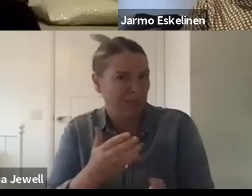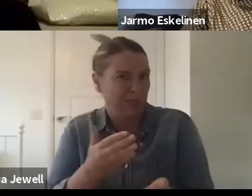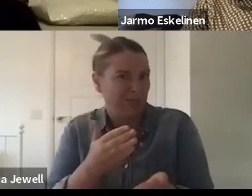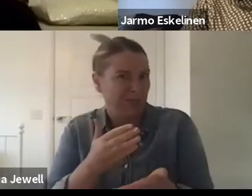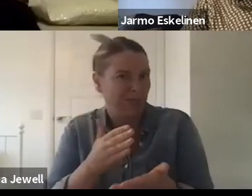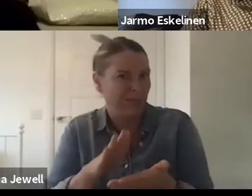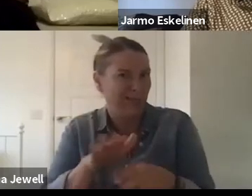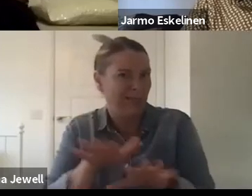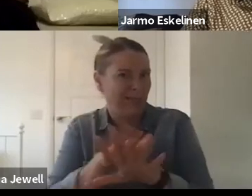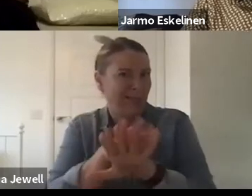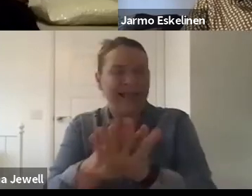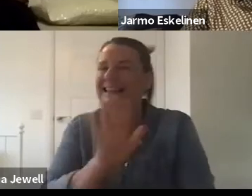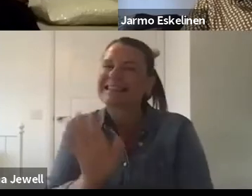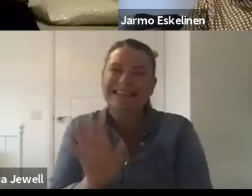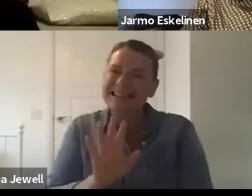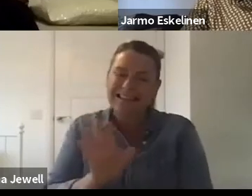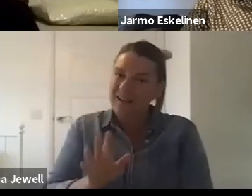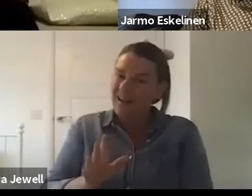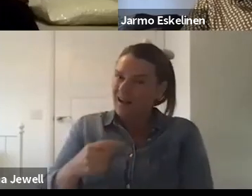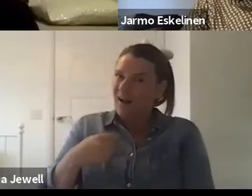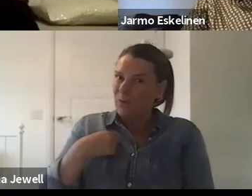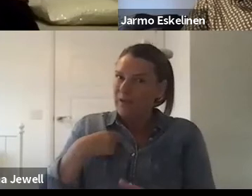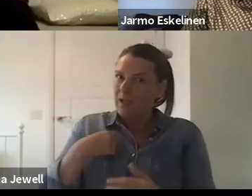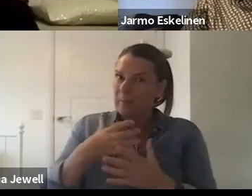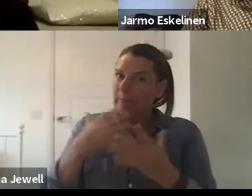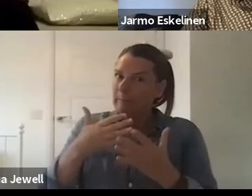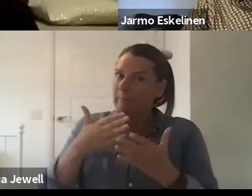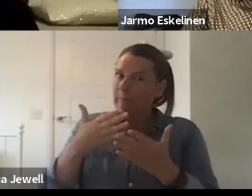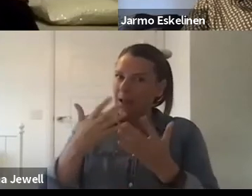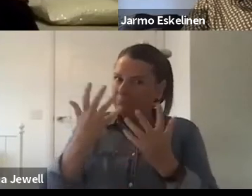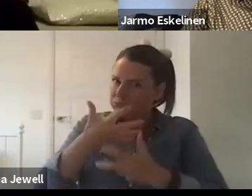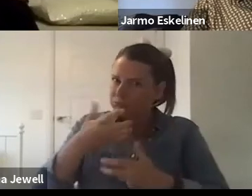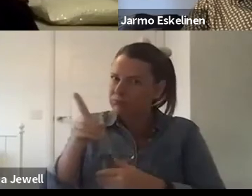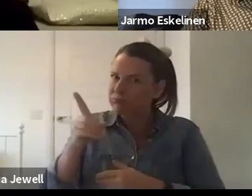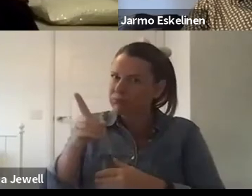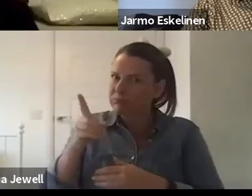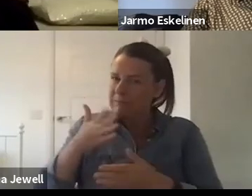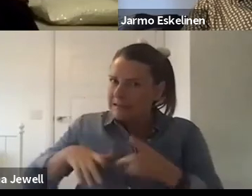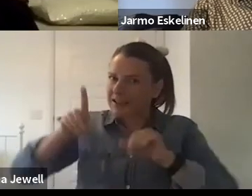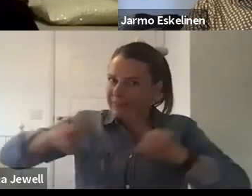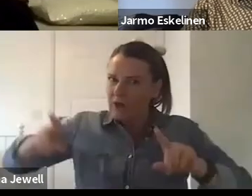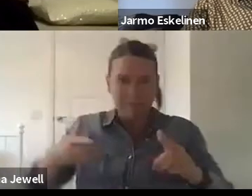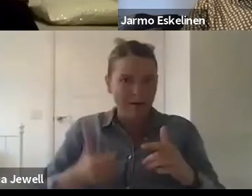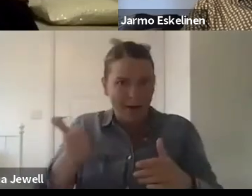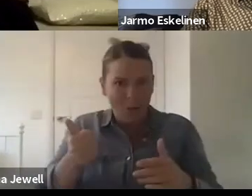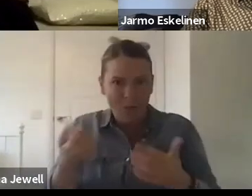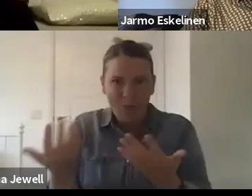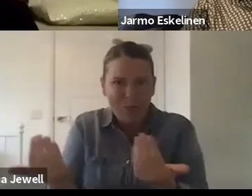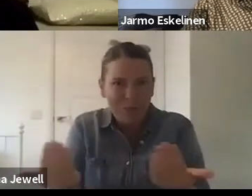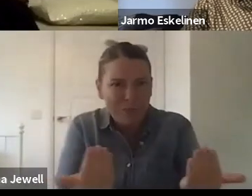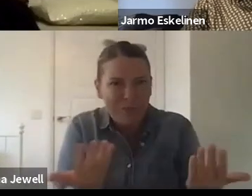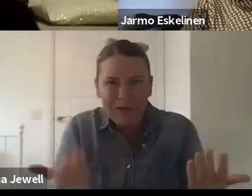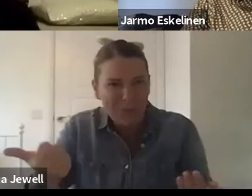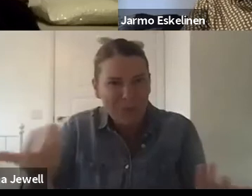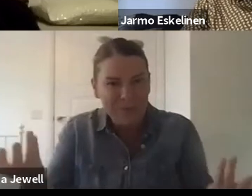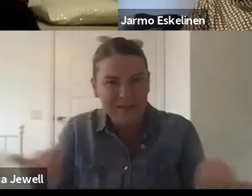something that is really worrying us and bothering us. Thank you, Dorothy. And it has